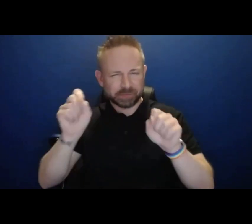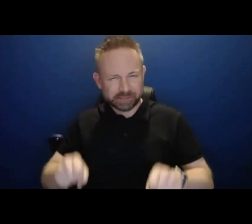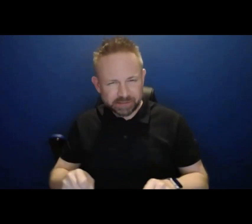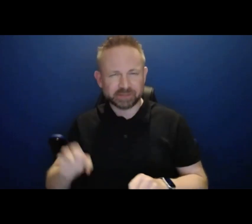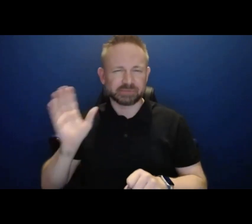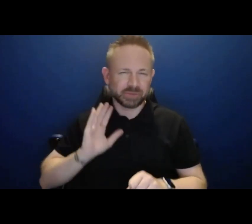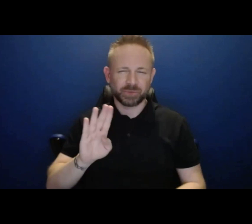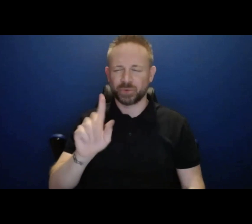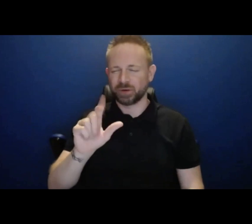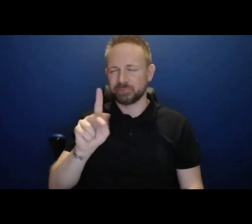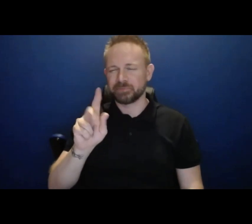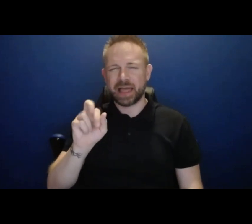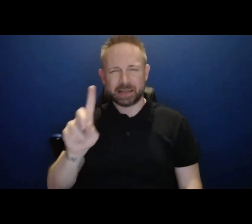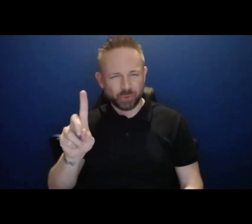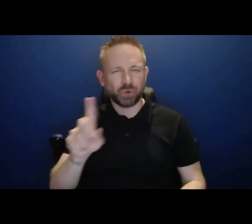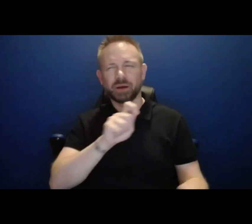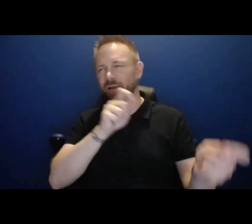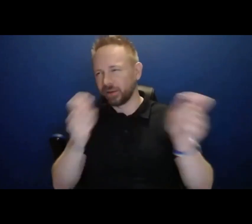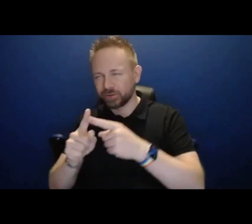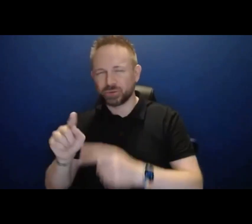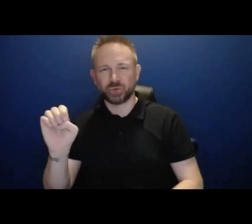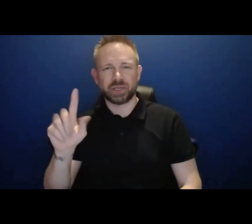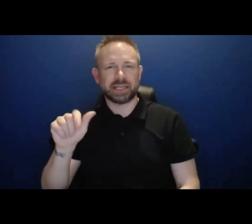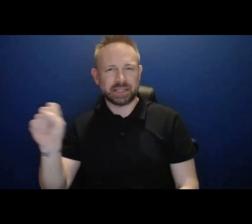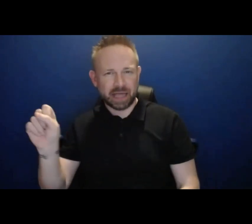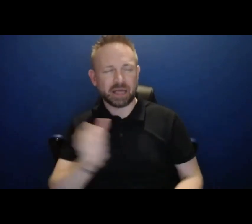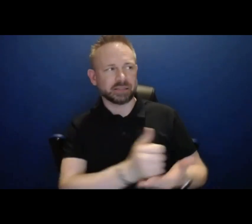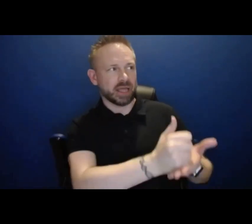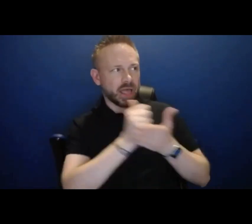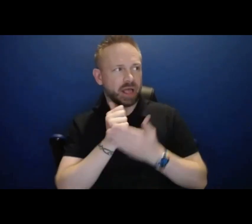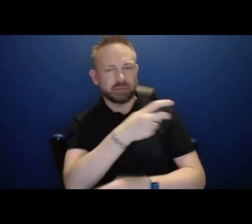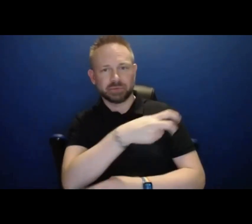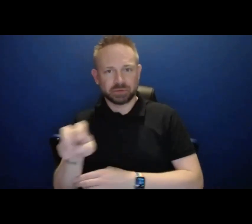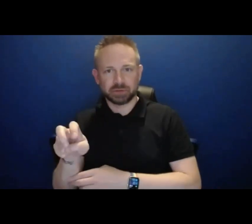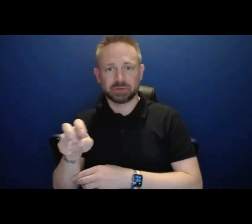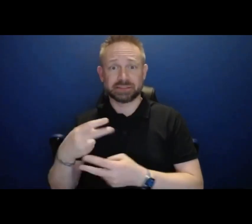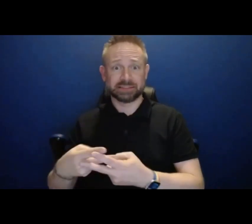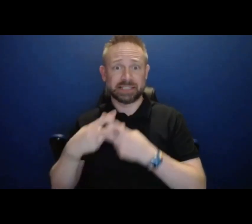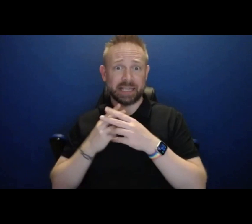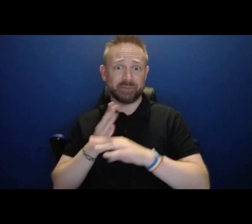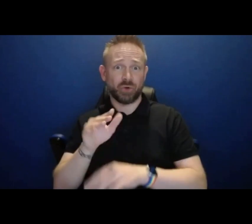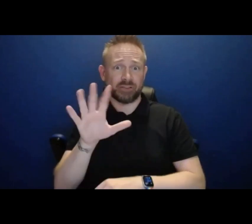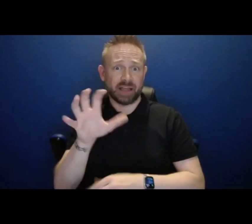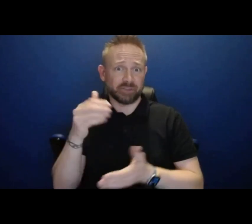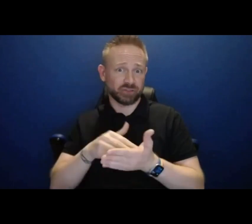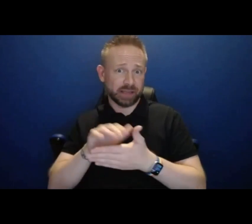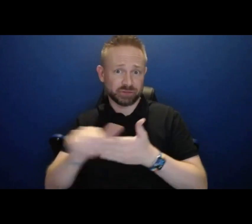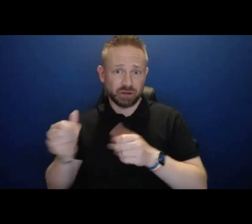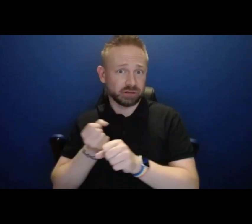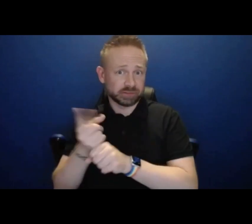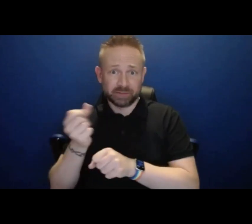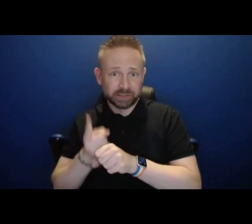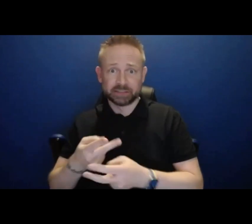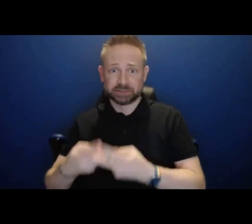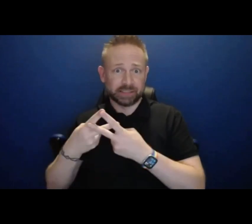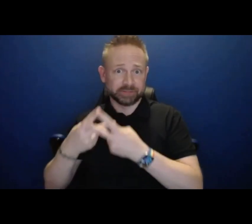to E-Class. That made a big difference. It saved us more than half a million dollars every year since then. But it